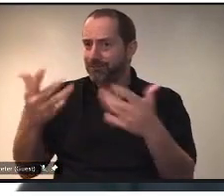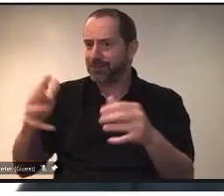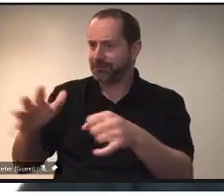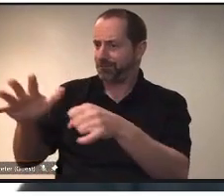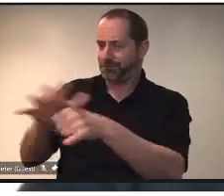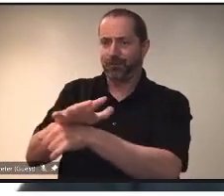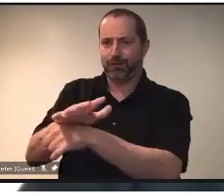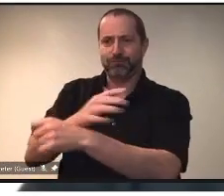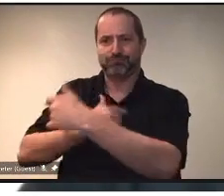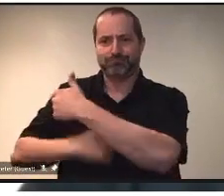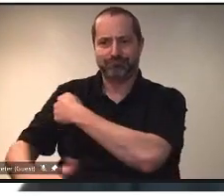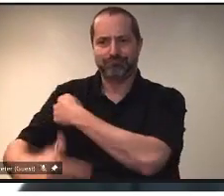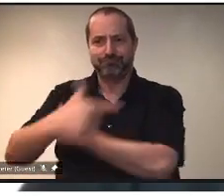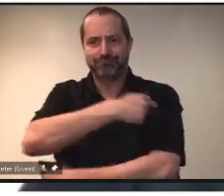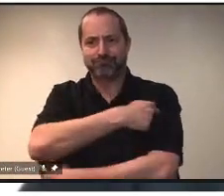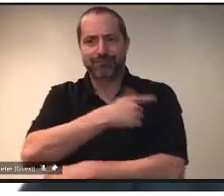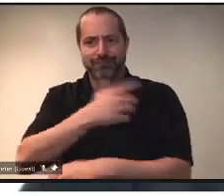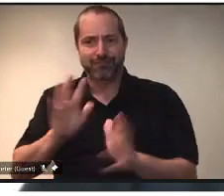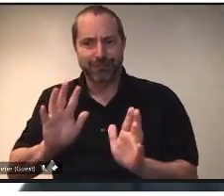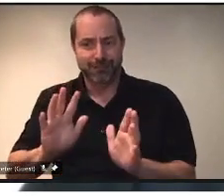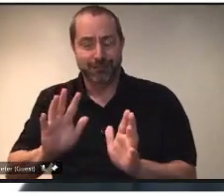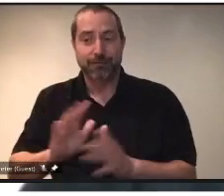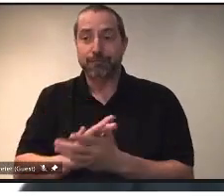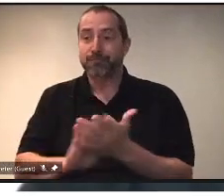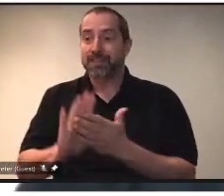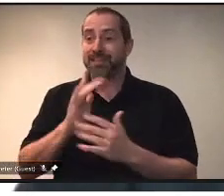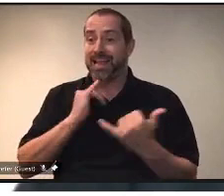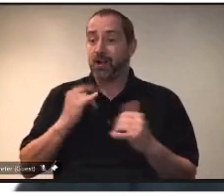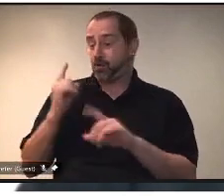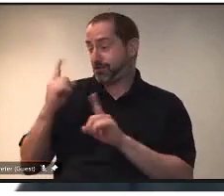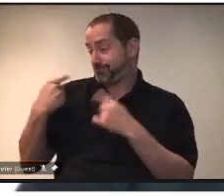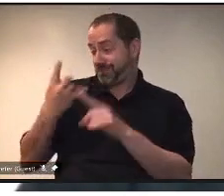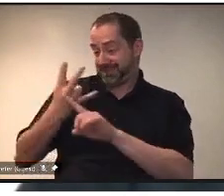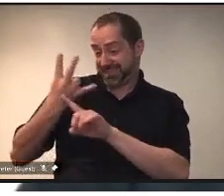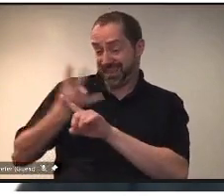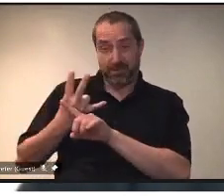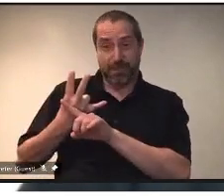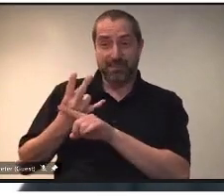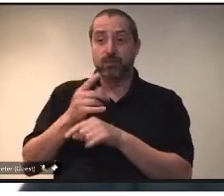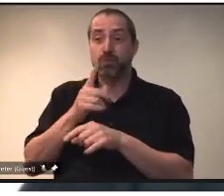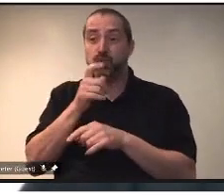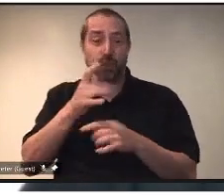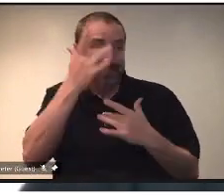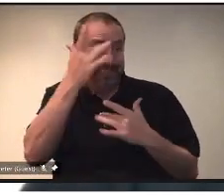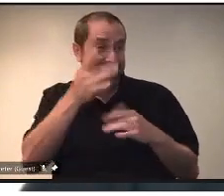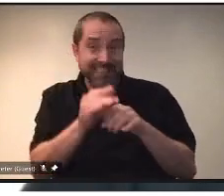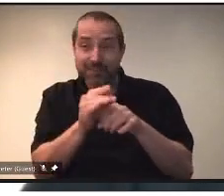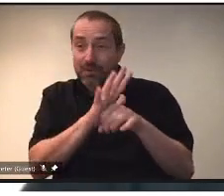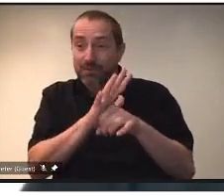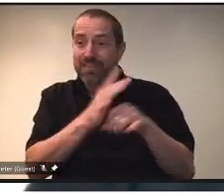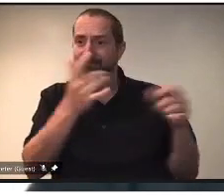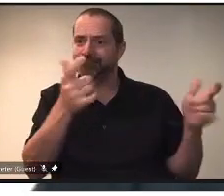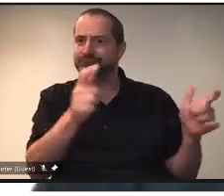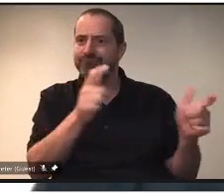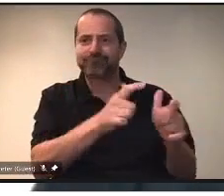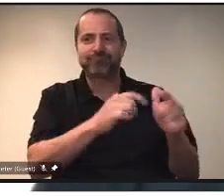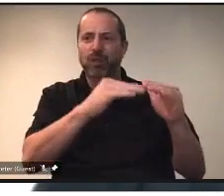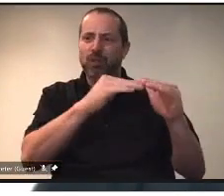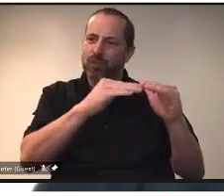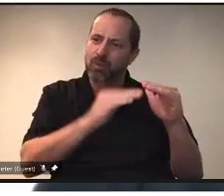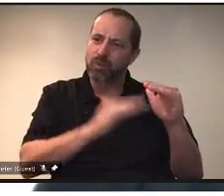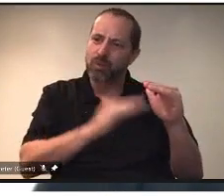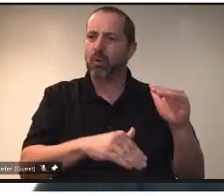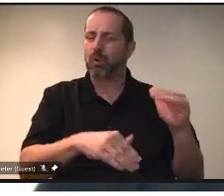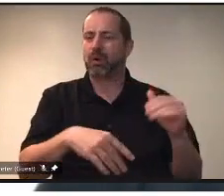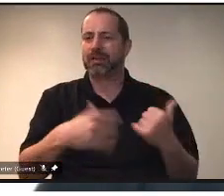is at its lowest level in seven months since early November of 2020. It's down nearly two